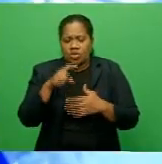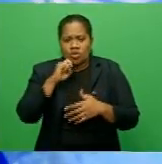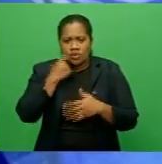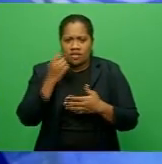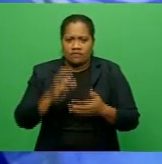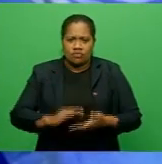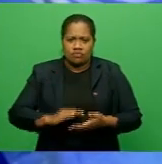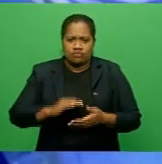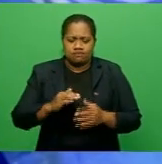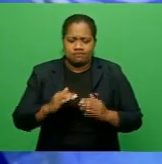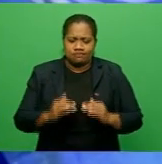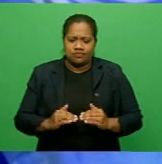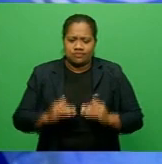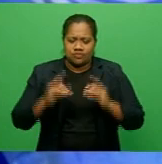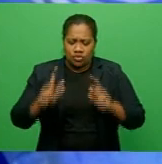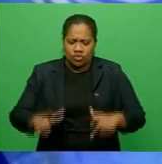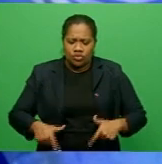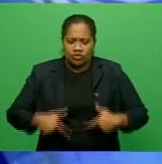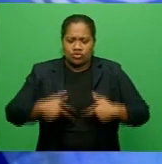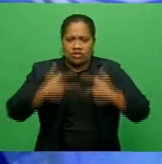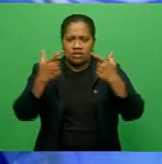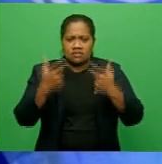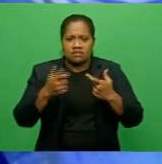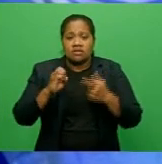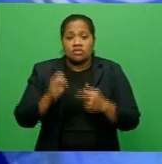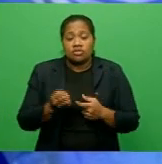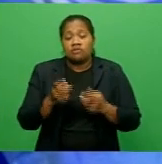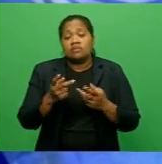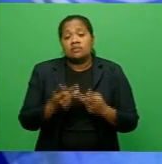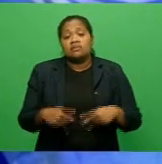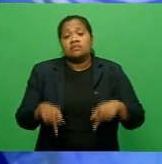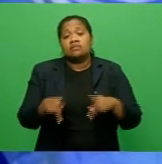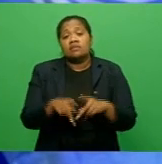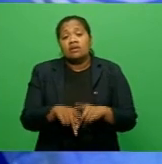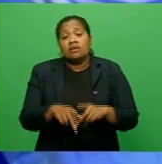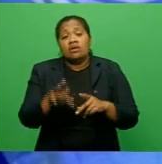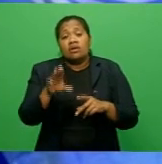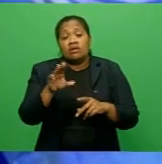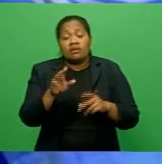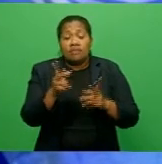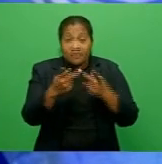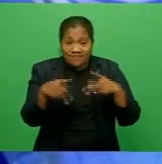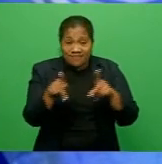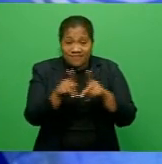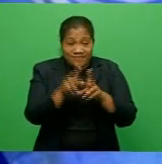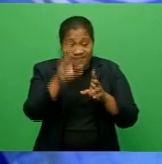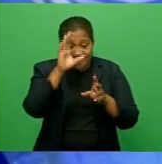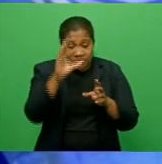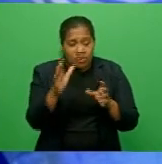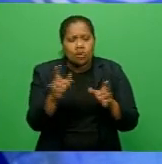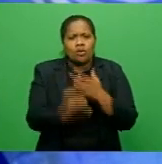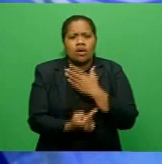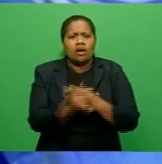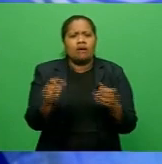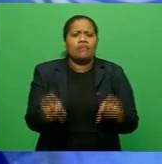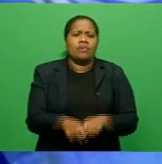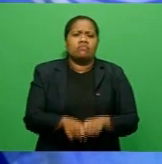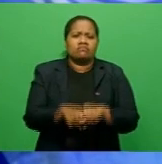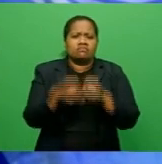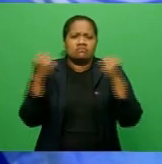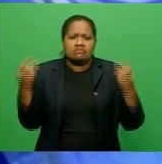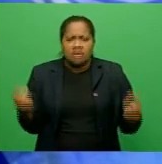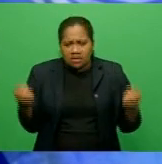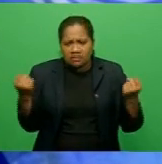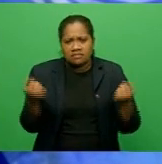To put it simply, the state of the planet is broken. Dear friends, humanity is